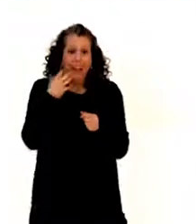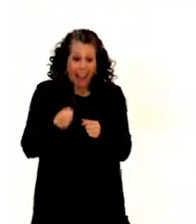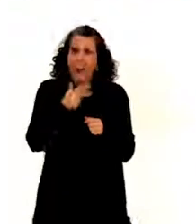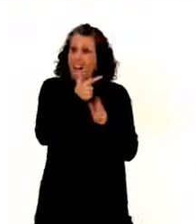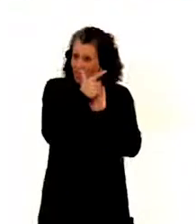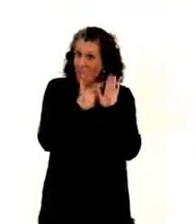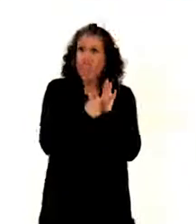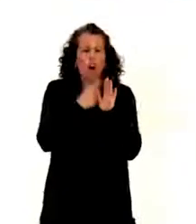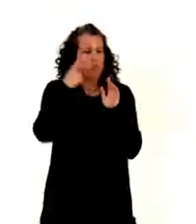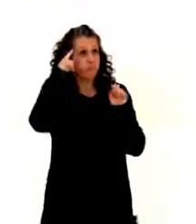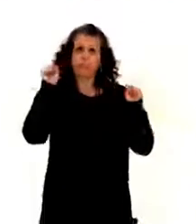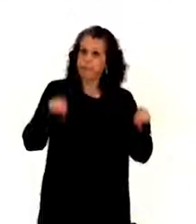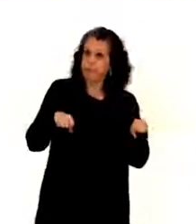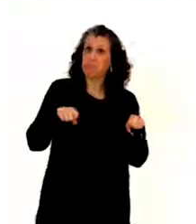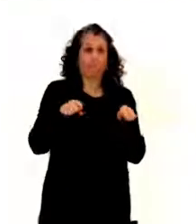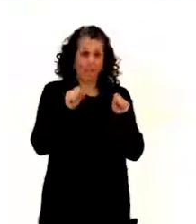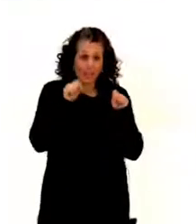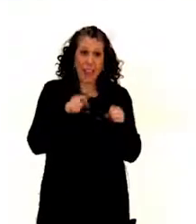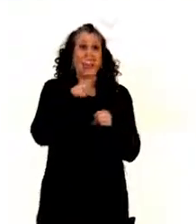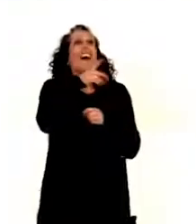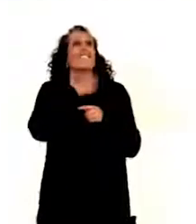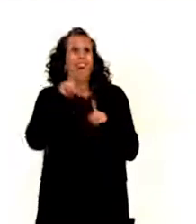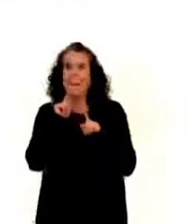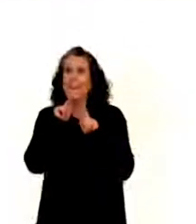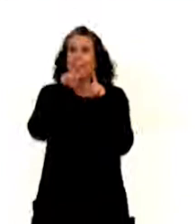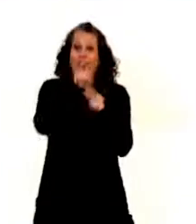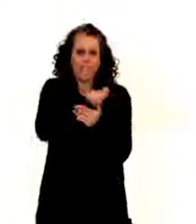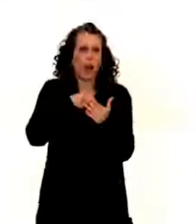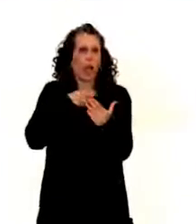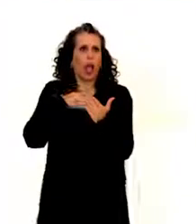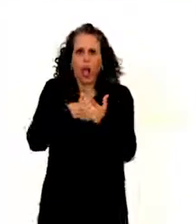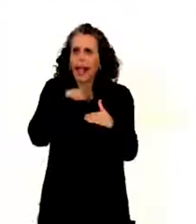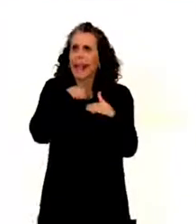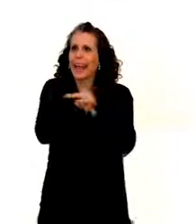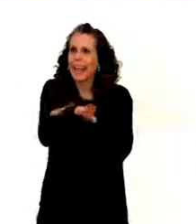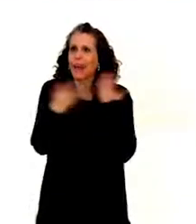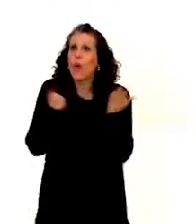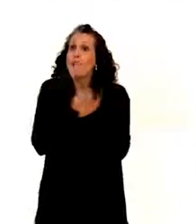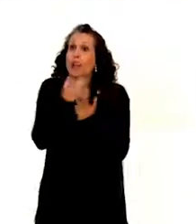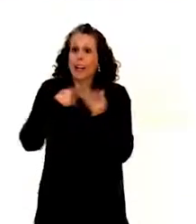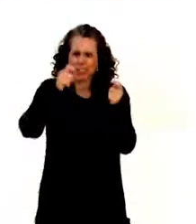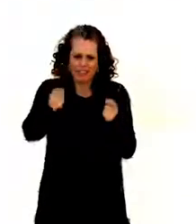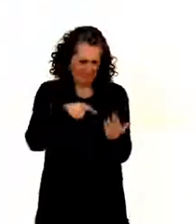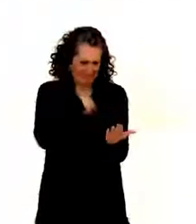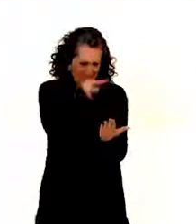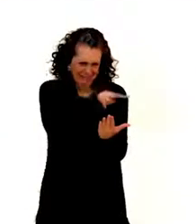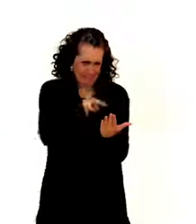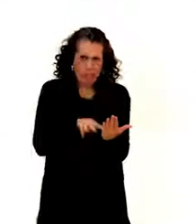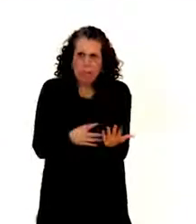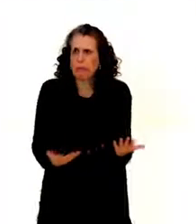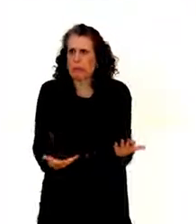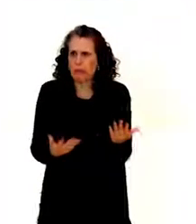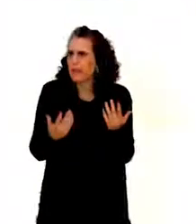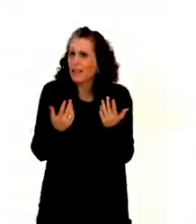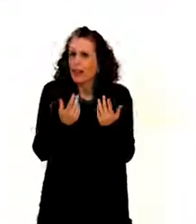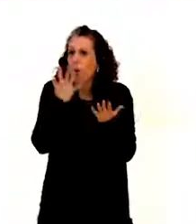can vote, many of the voting places are not accessible. Information is not accessible for persons with sensory impairments.